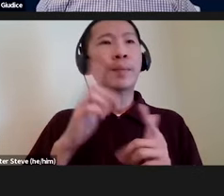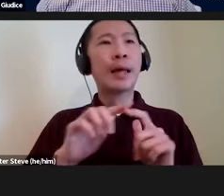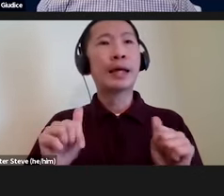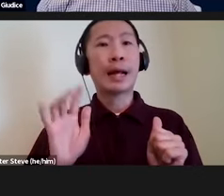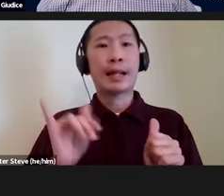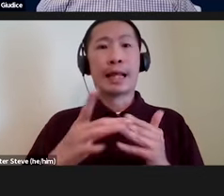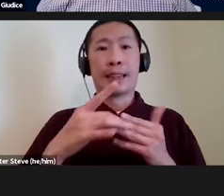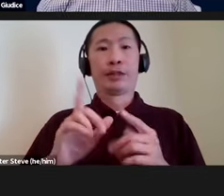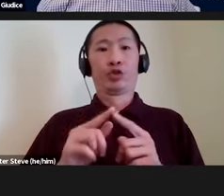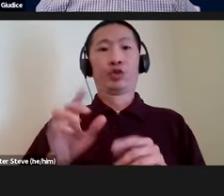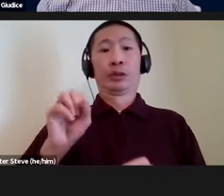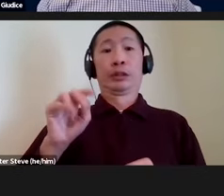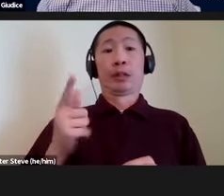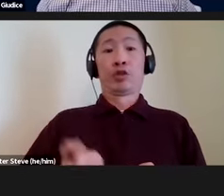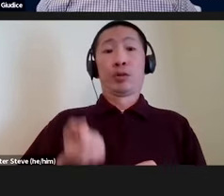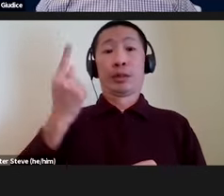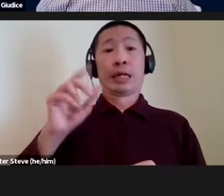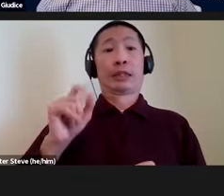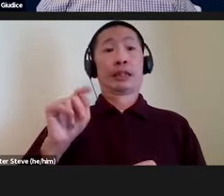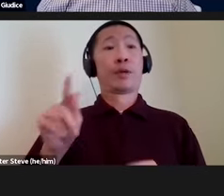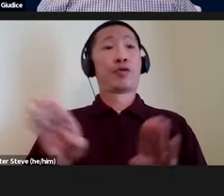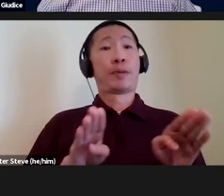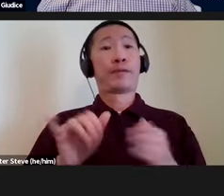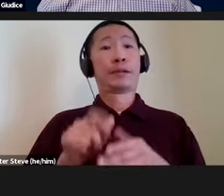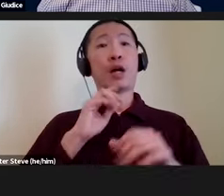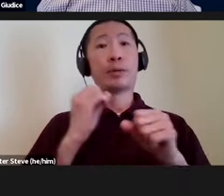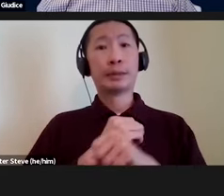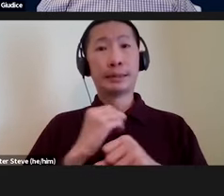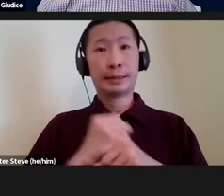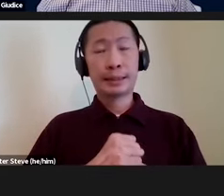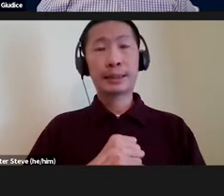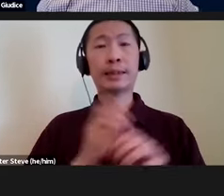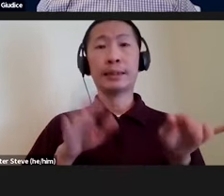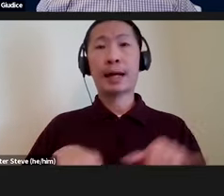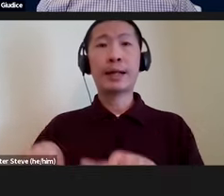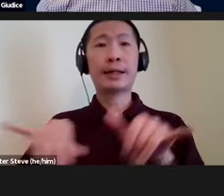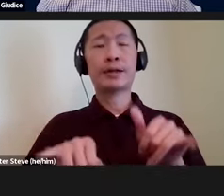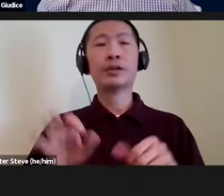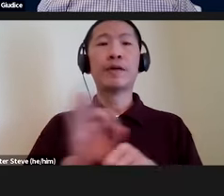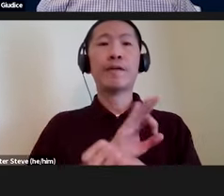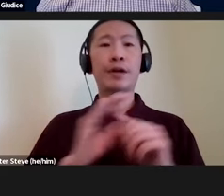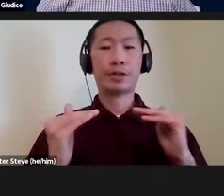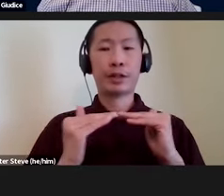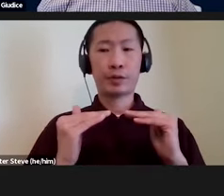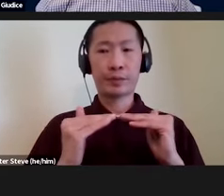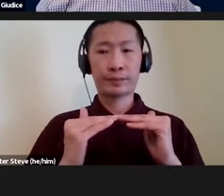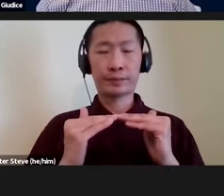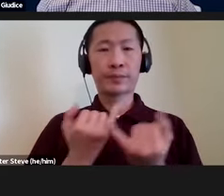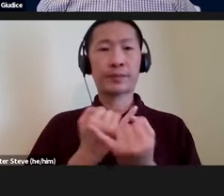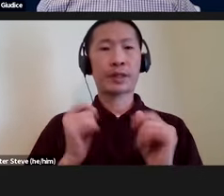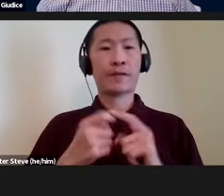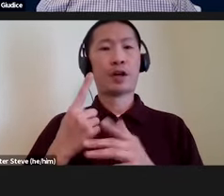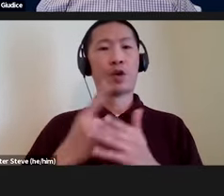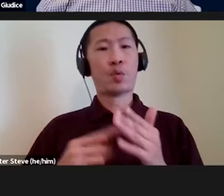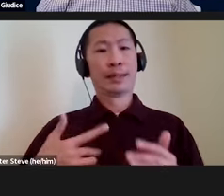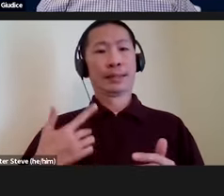to spatial understanding and spatial behaviors that are statistically identical, so functionally equivalent, independent of what